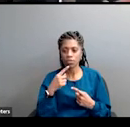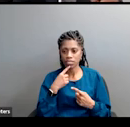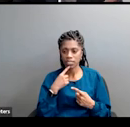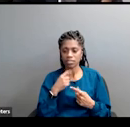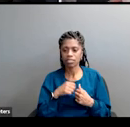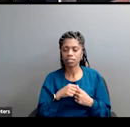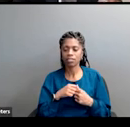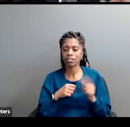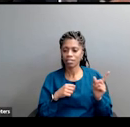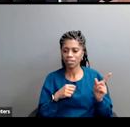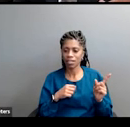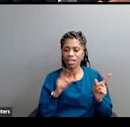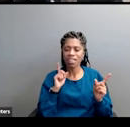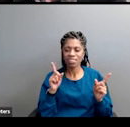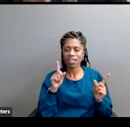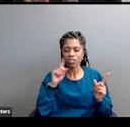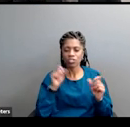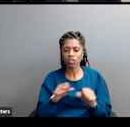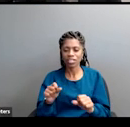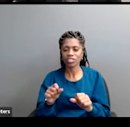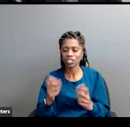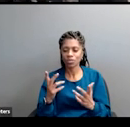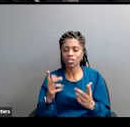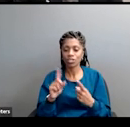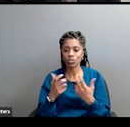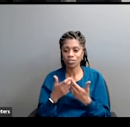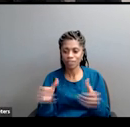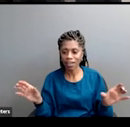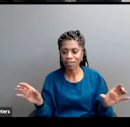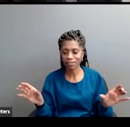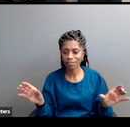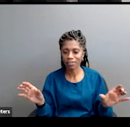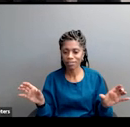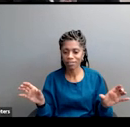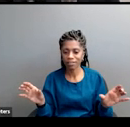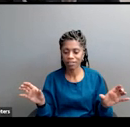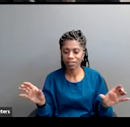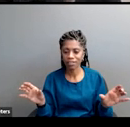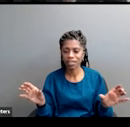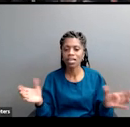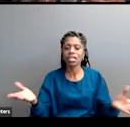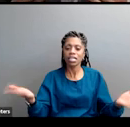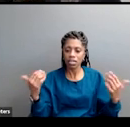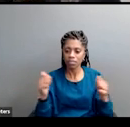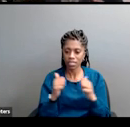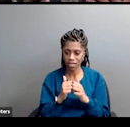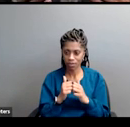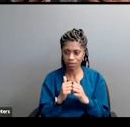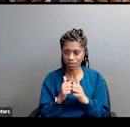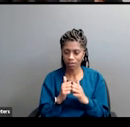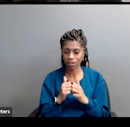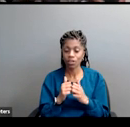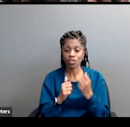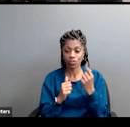strategy. Their strategy is division. Come together. That all of a sudden come together is not just joyful